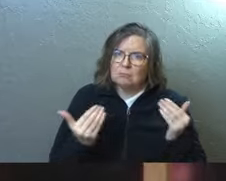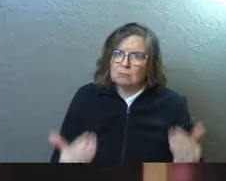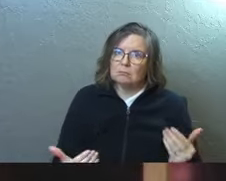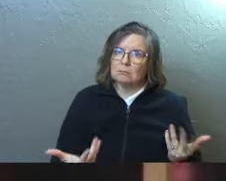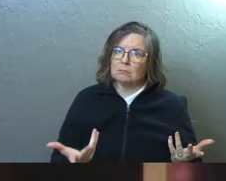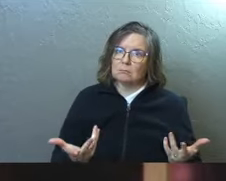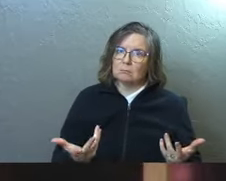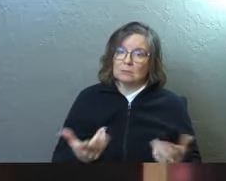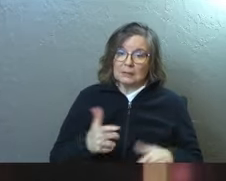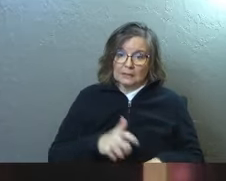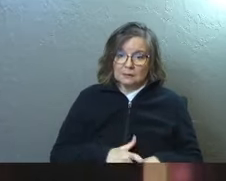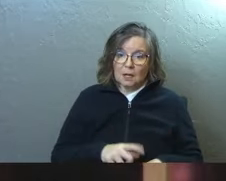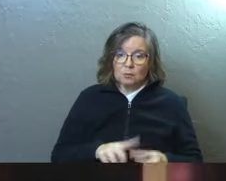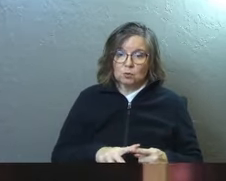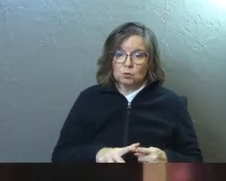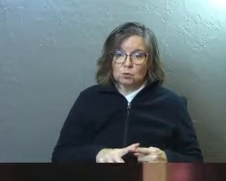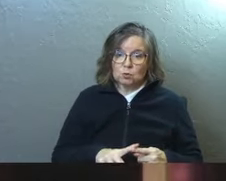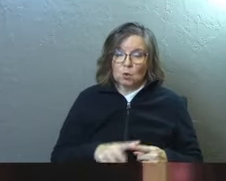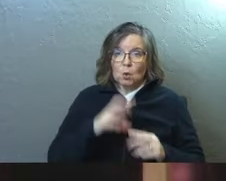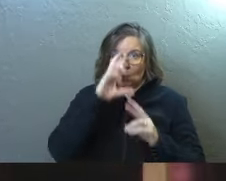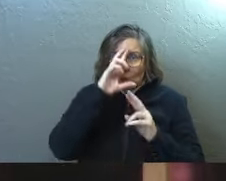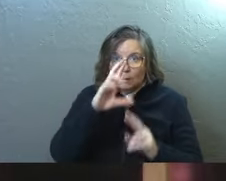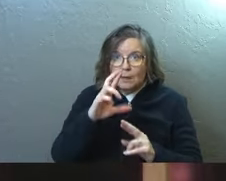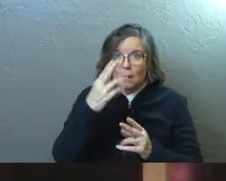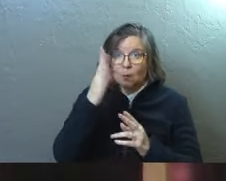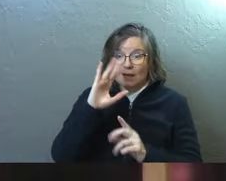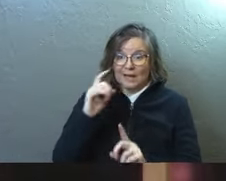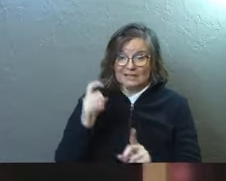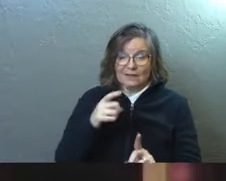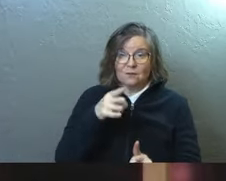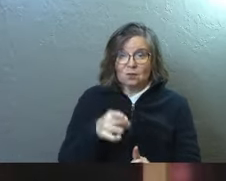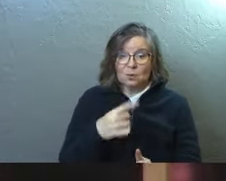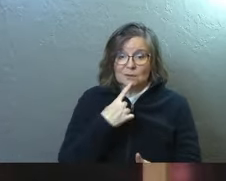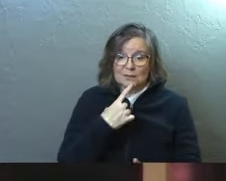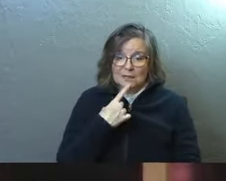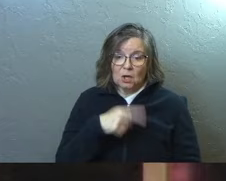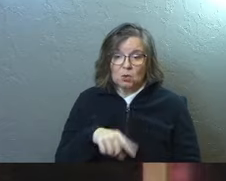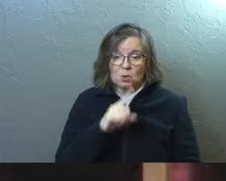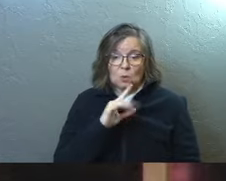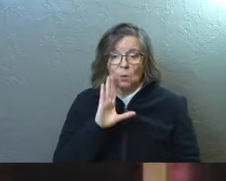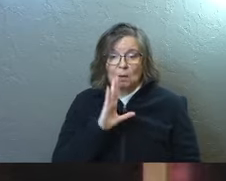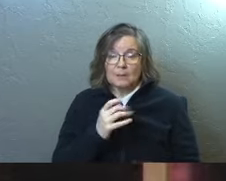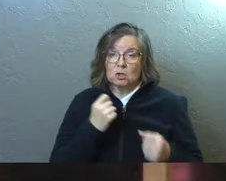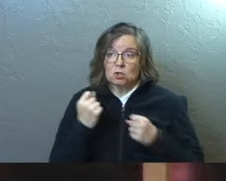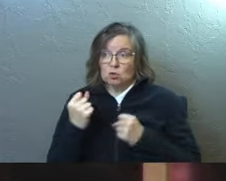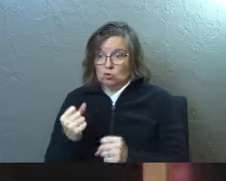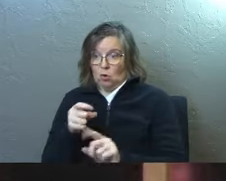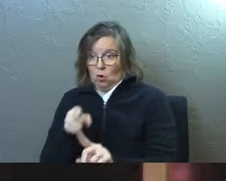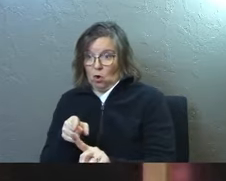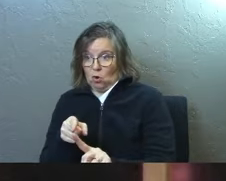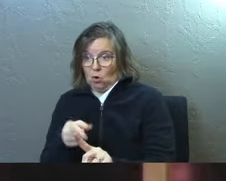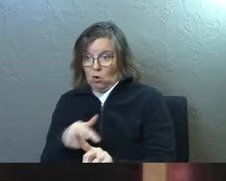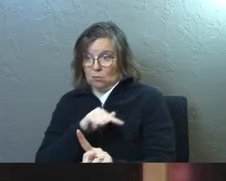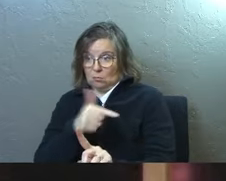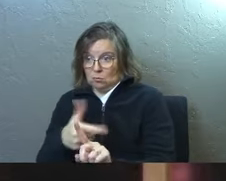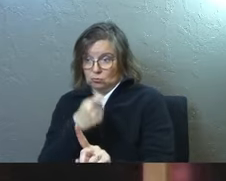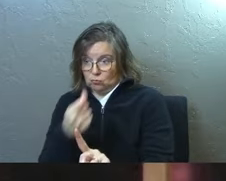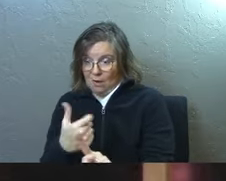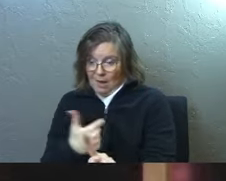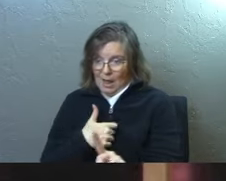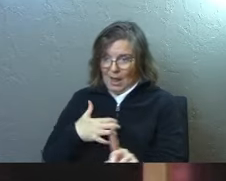Time to respect what God has given you and to say, you are going to be strong and I am weak today.